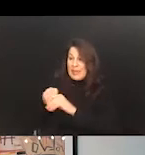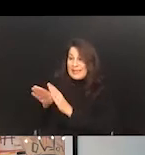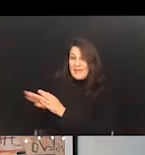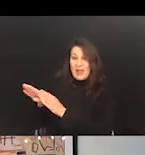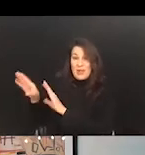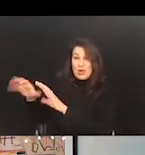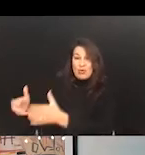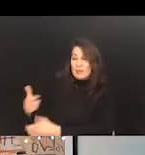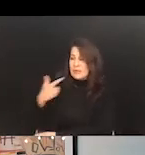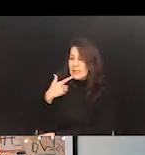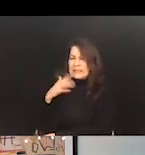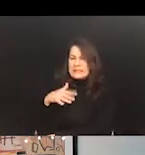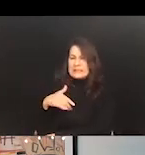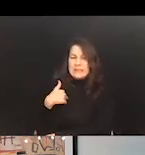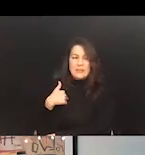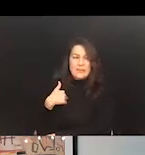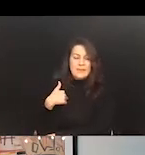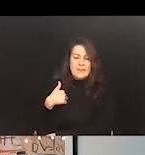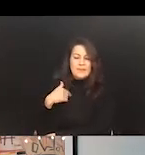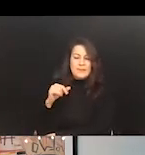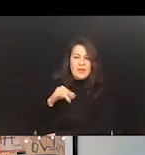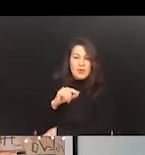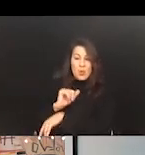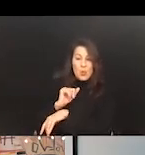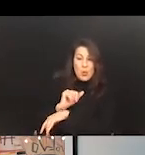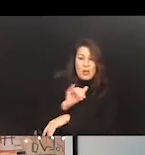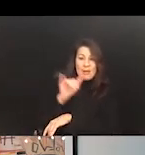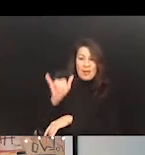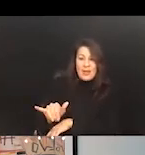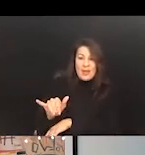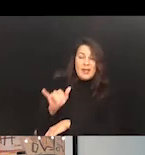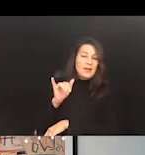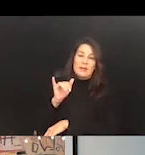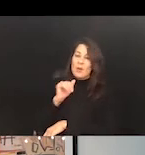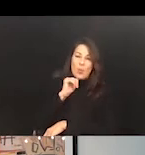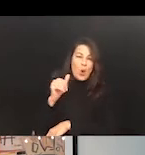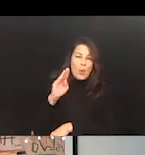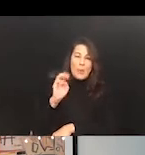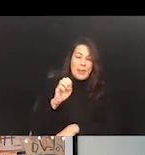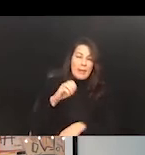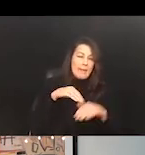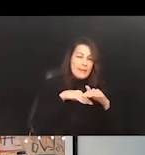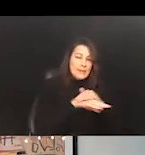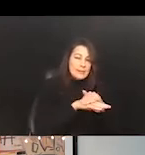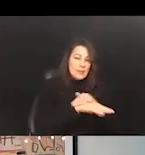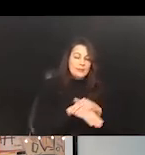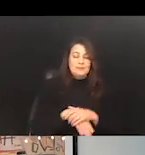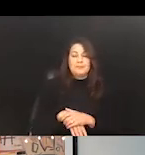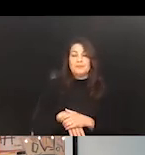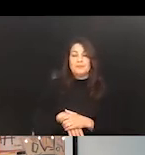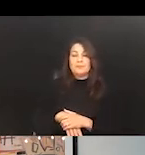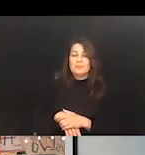oh, wait a minute, you know, if you have it work like this, it's going to be very inaccessible. And, you know, finally,